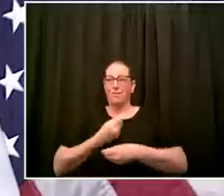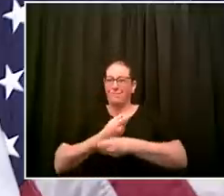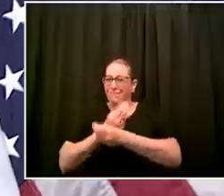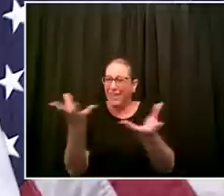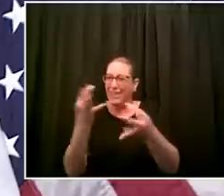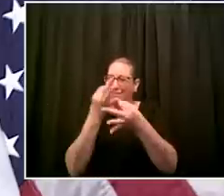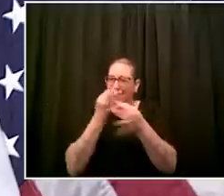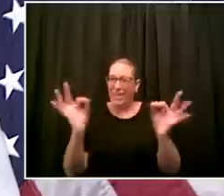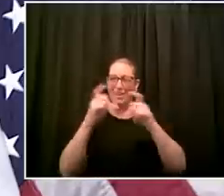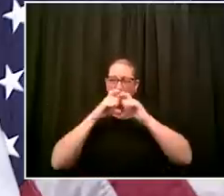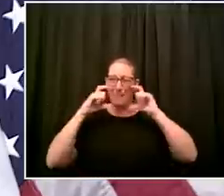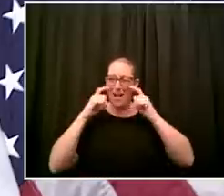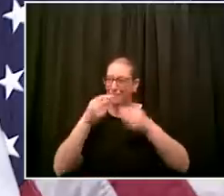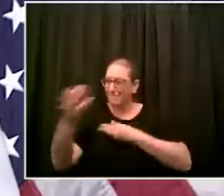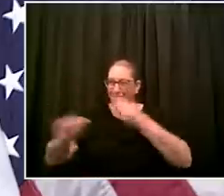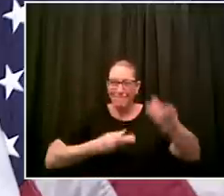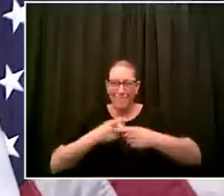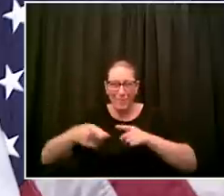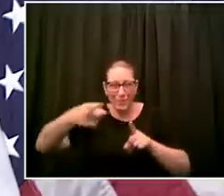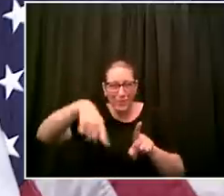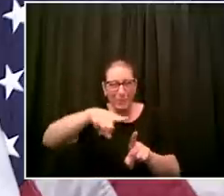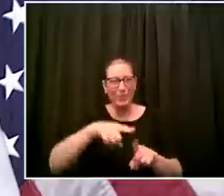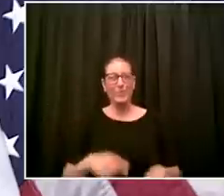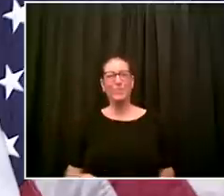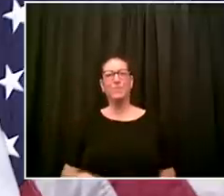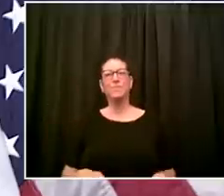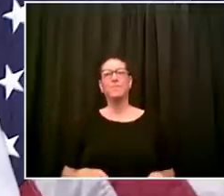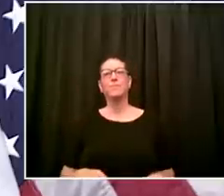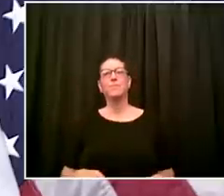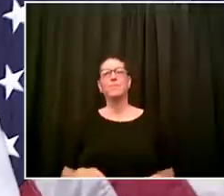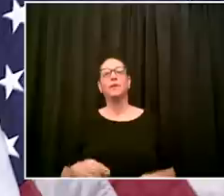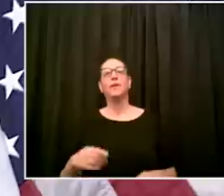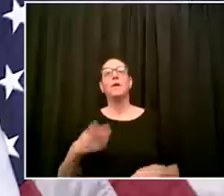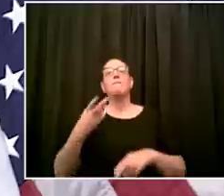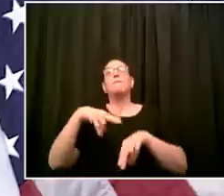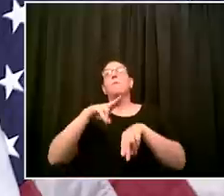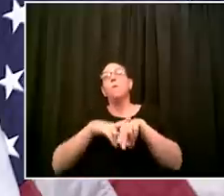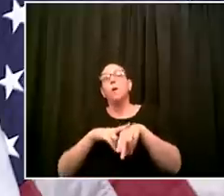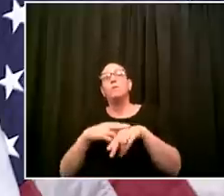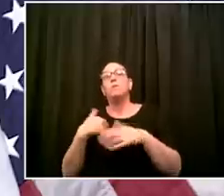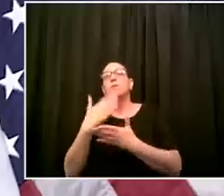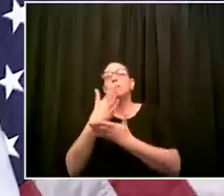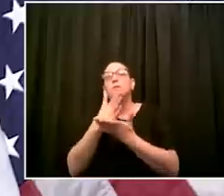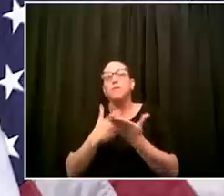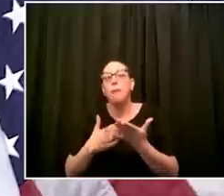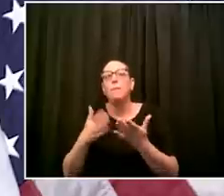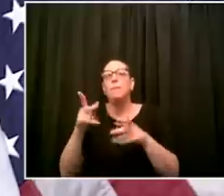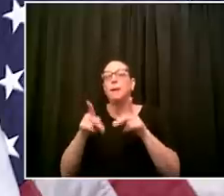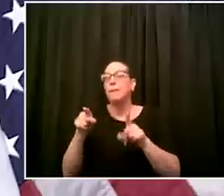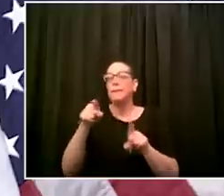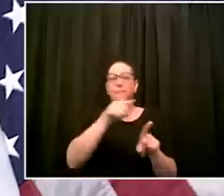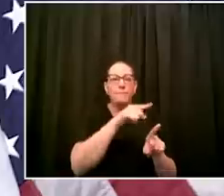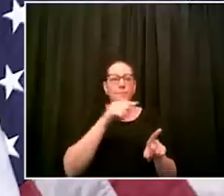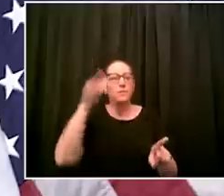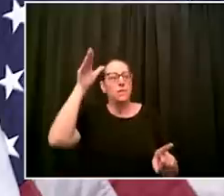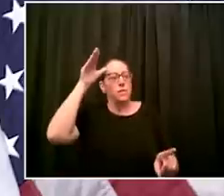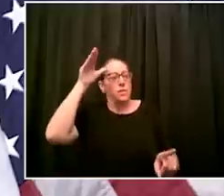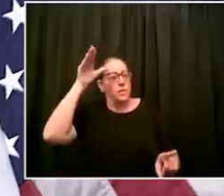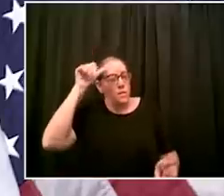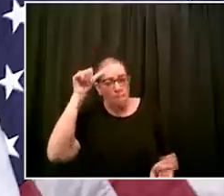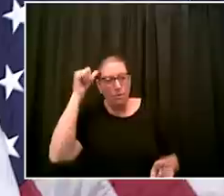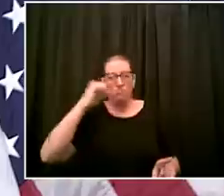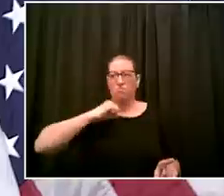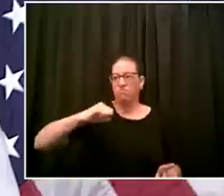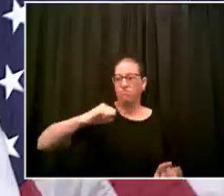it's fair to say we've got some individuals uh who still haven't gotten the message and it's a very